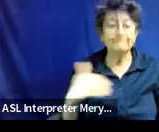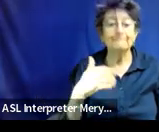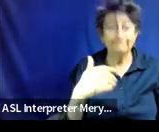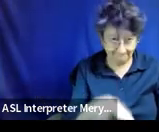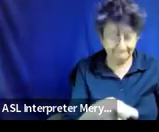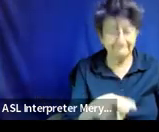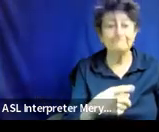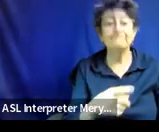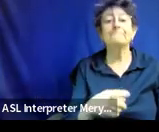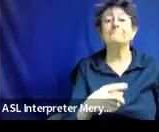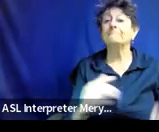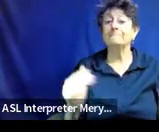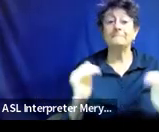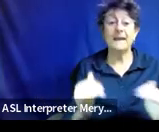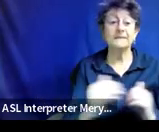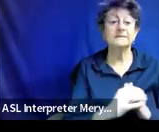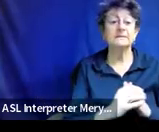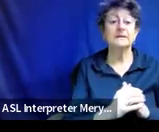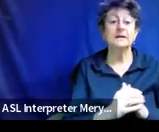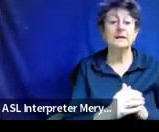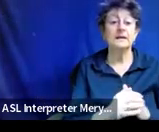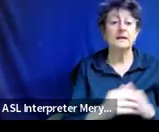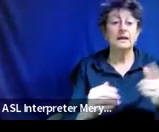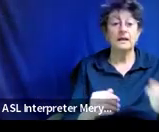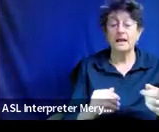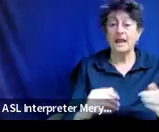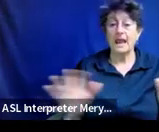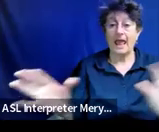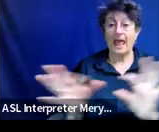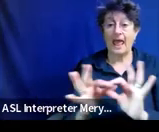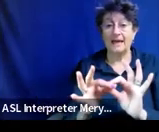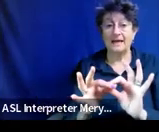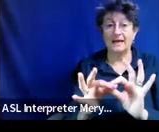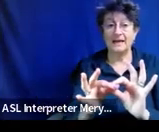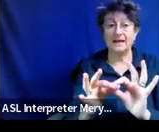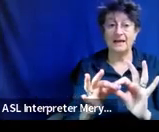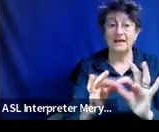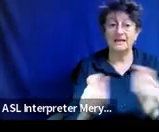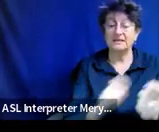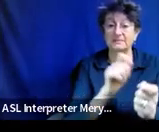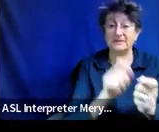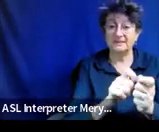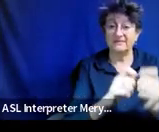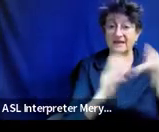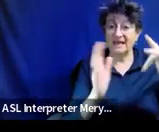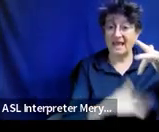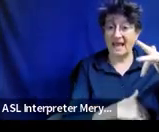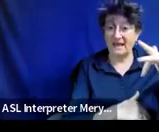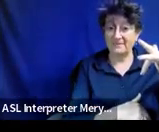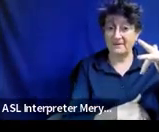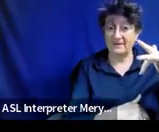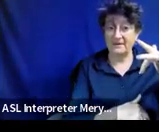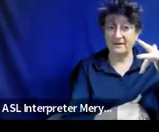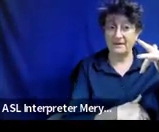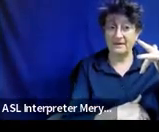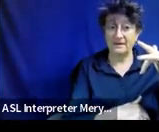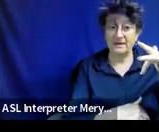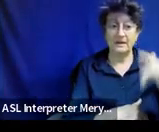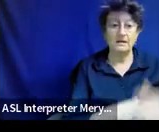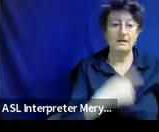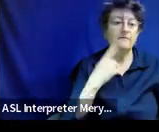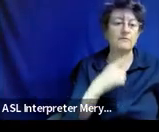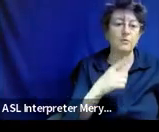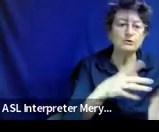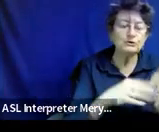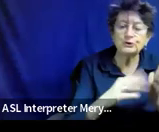would be um here's just adding those two things together so you've got your gap for jimmy jimmy has a